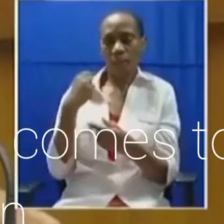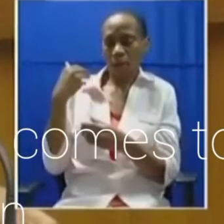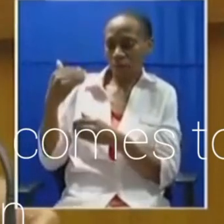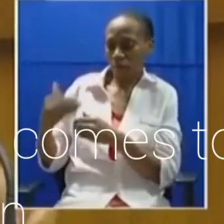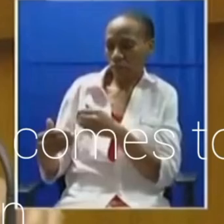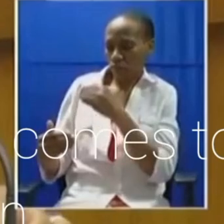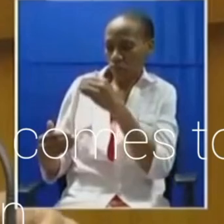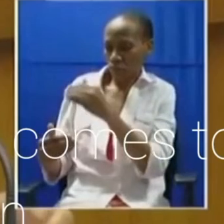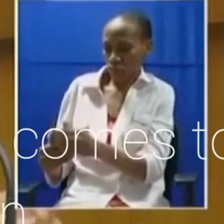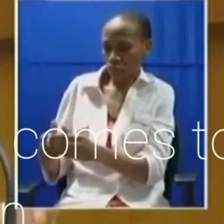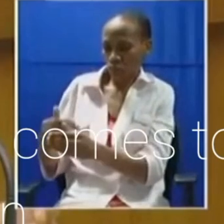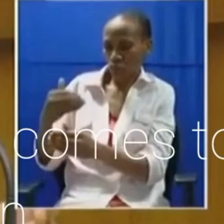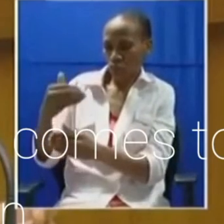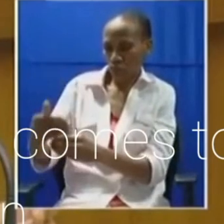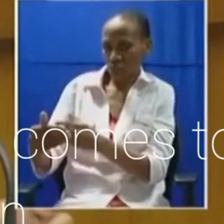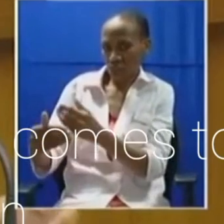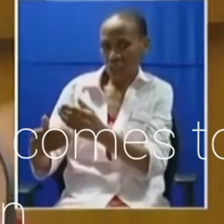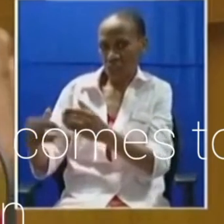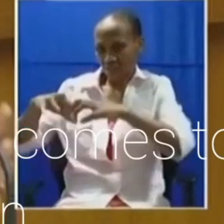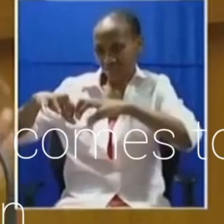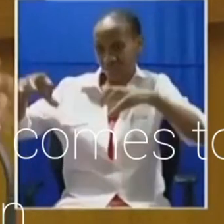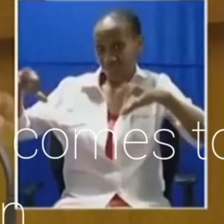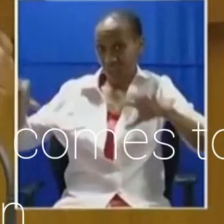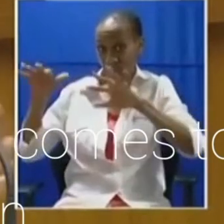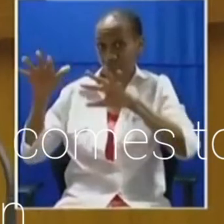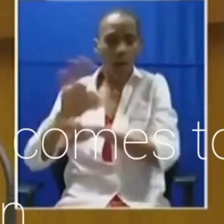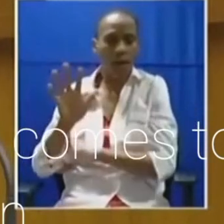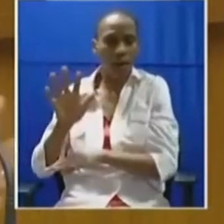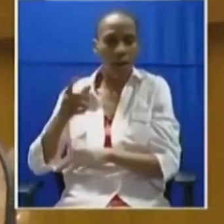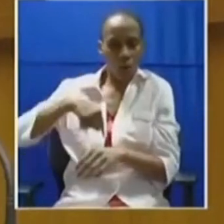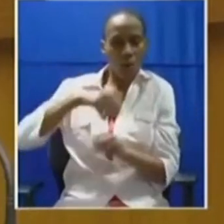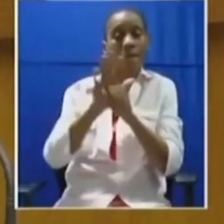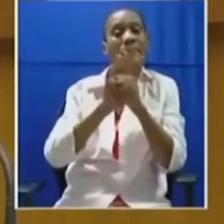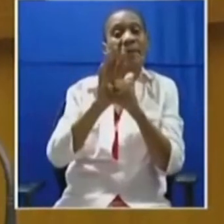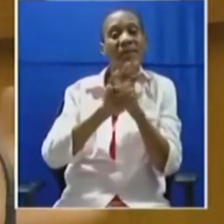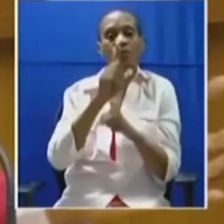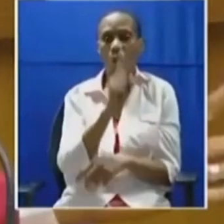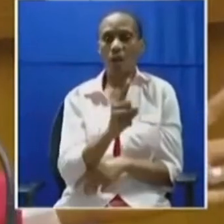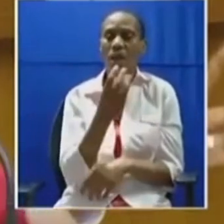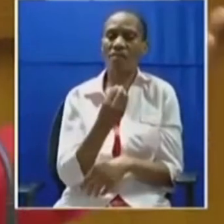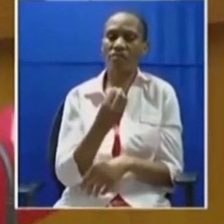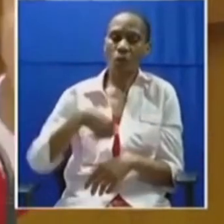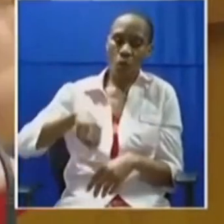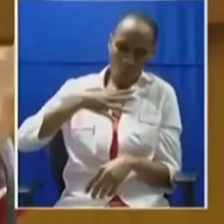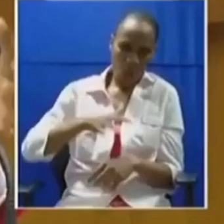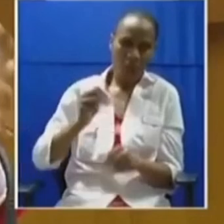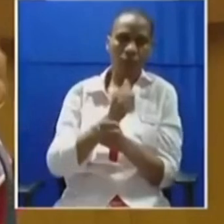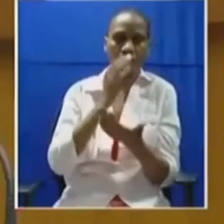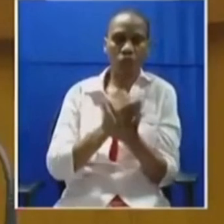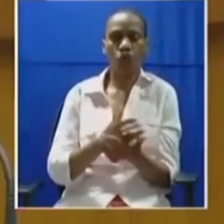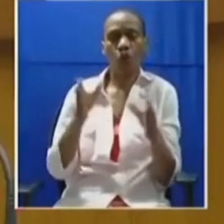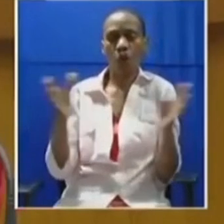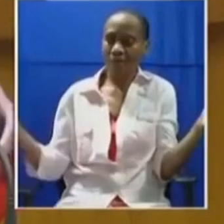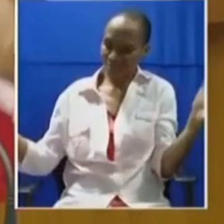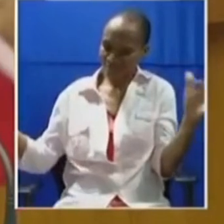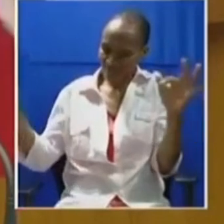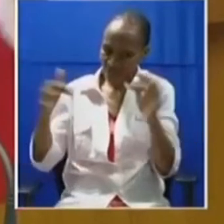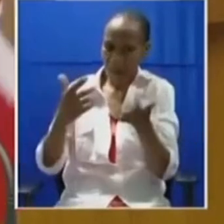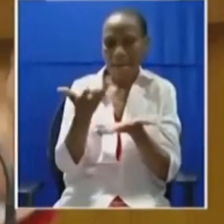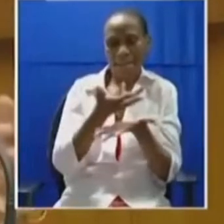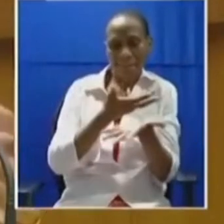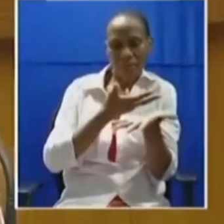that seeks to isolate anyone, but we come from a background that seeks to win a debate through